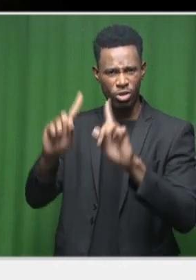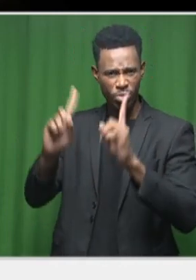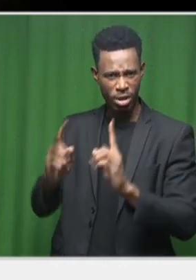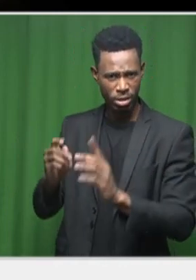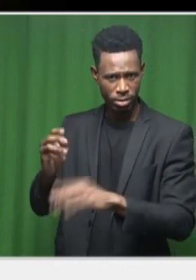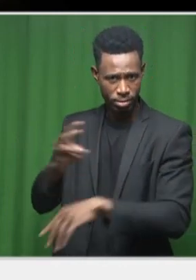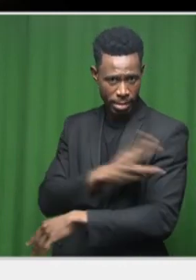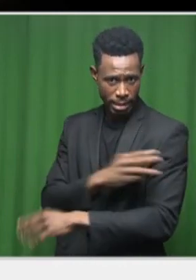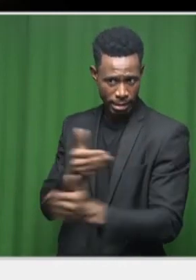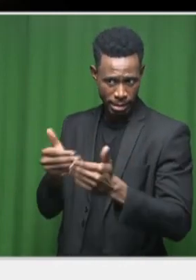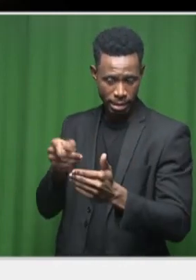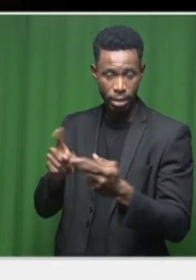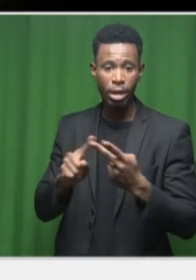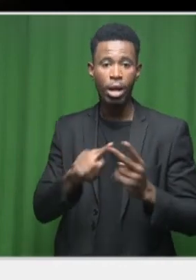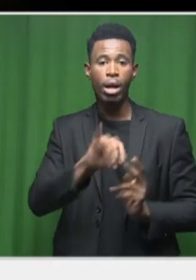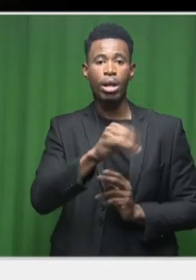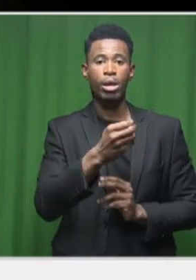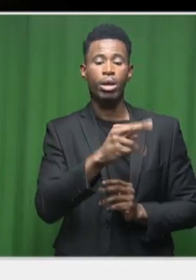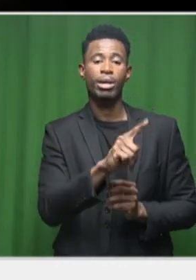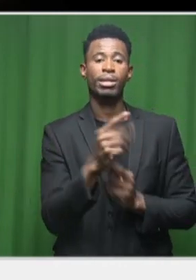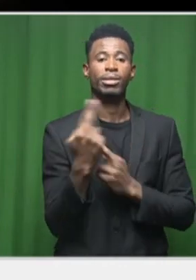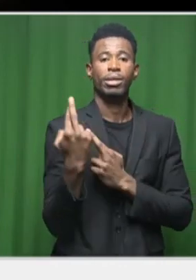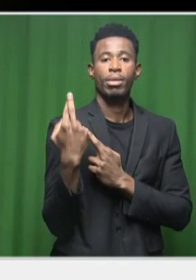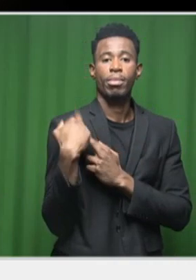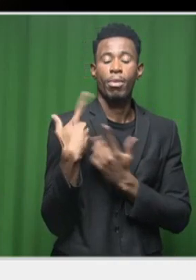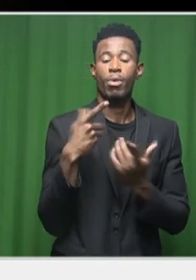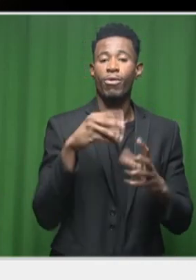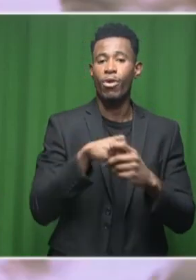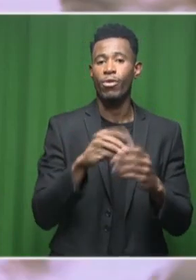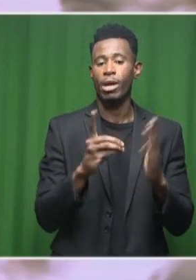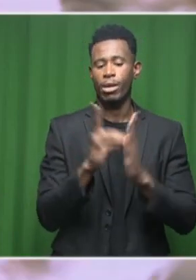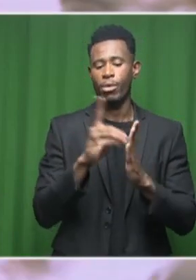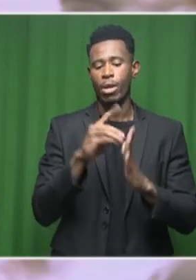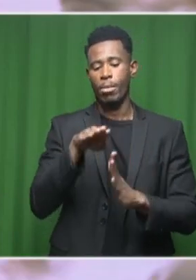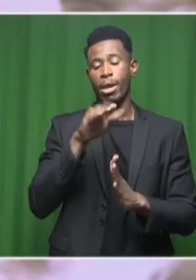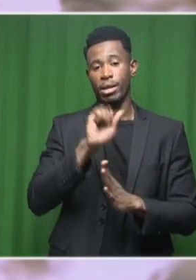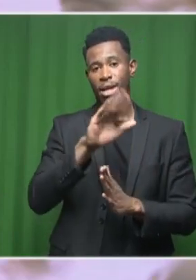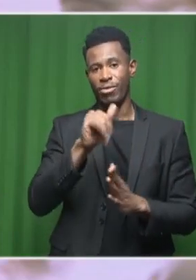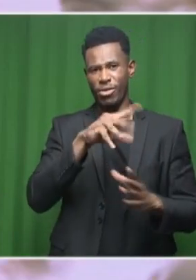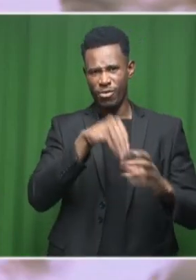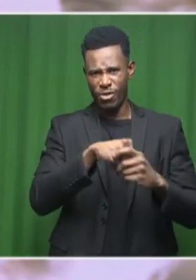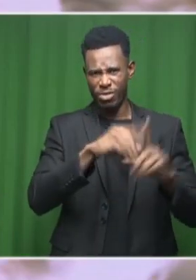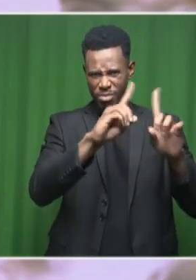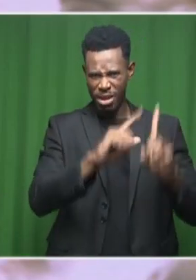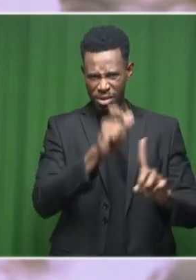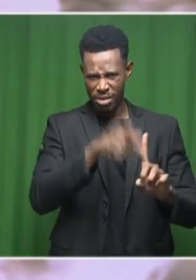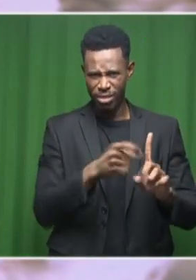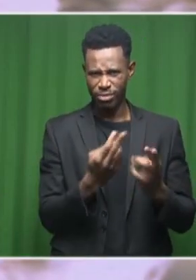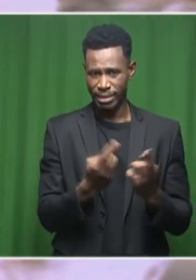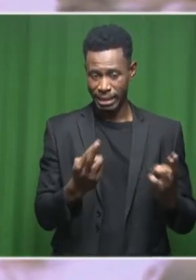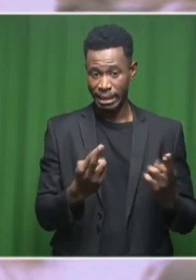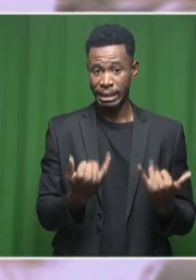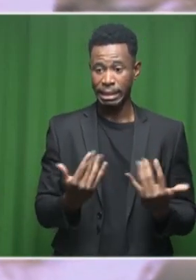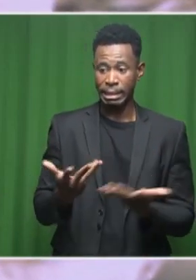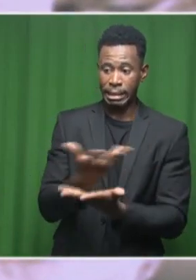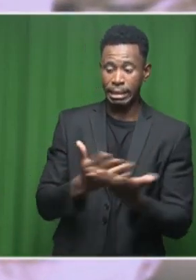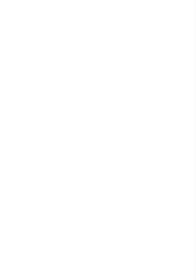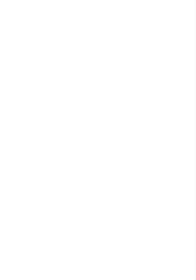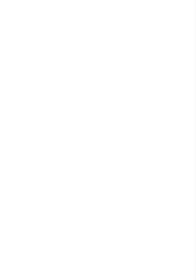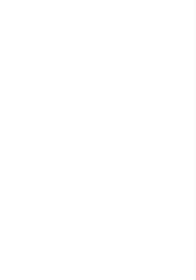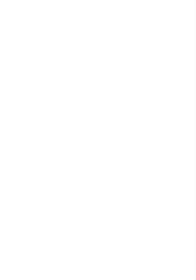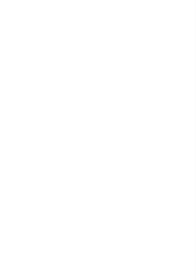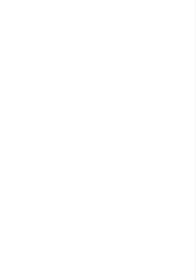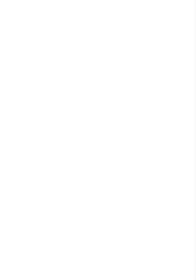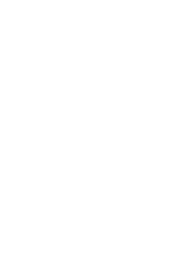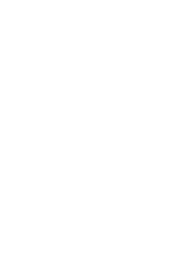Specialist responsible for Partnerships Office at the Development Bank of Southern Africa. And speaking, of course, about the water challenges in the country.